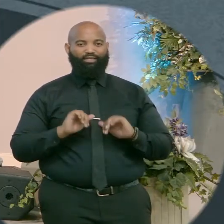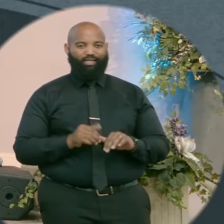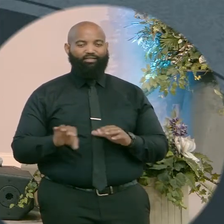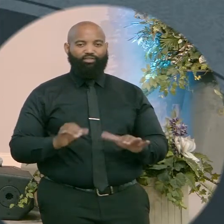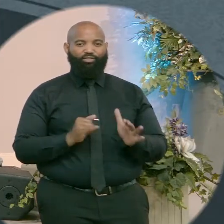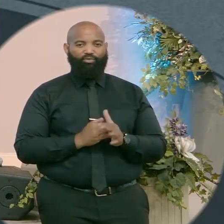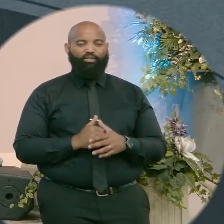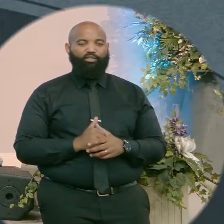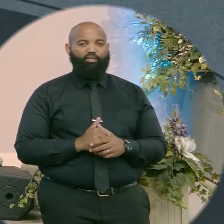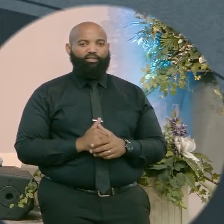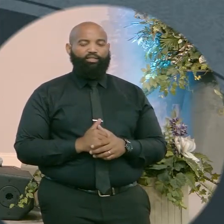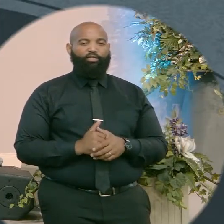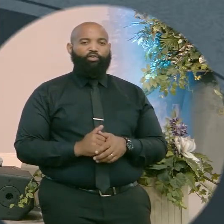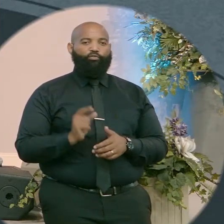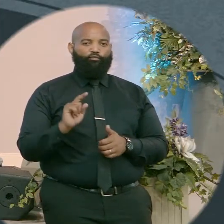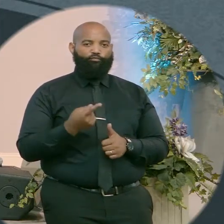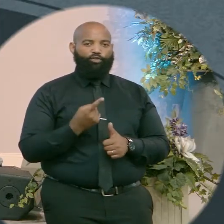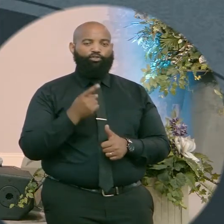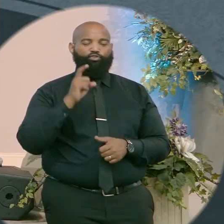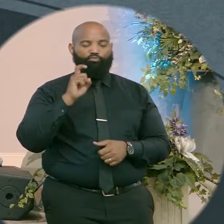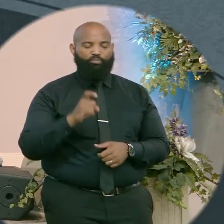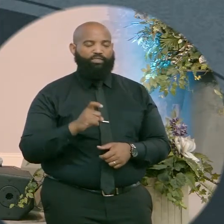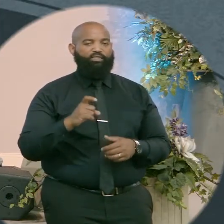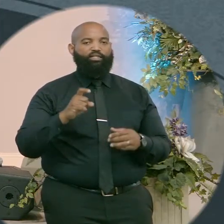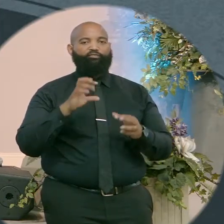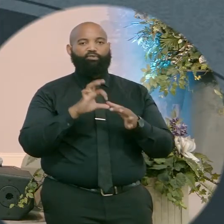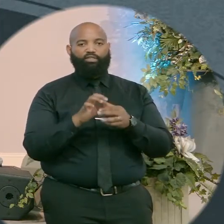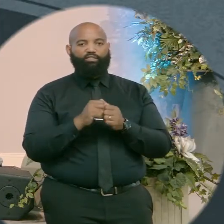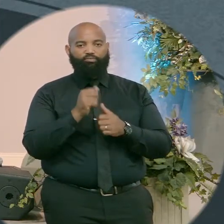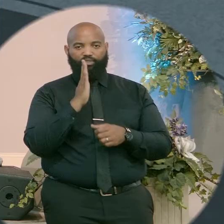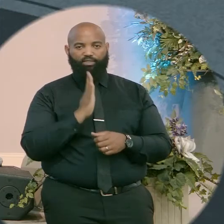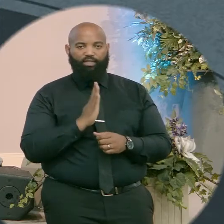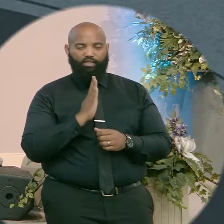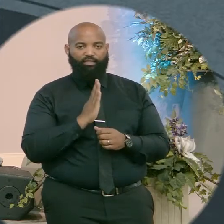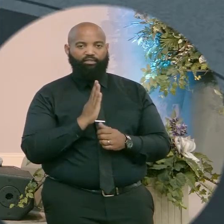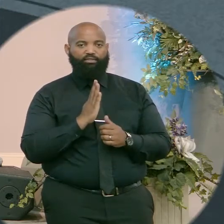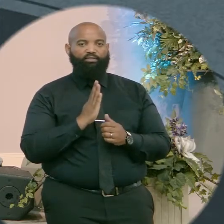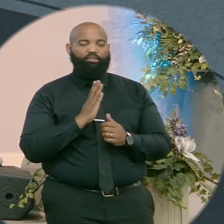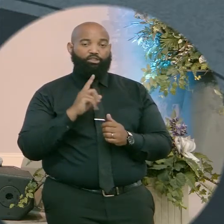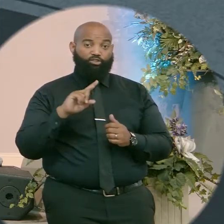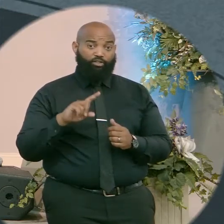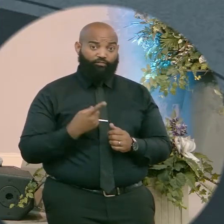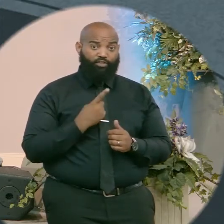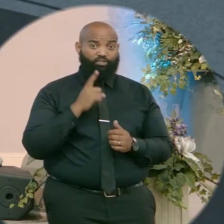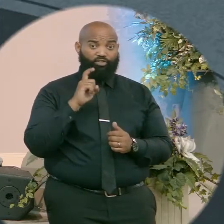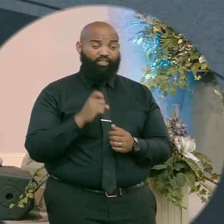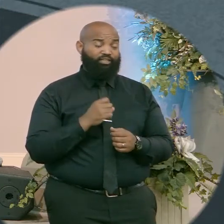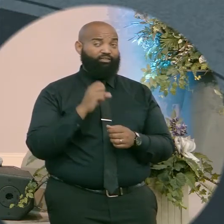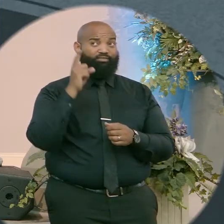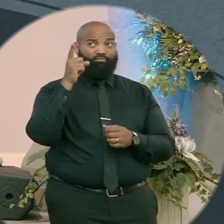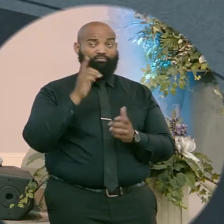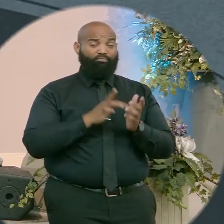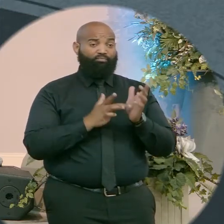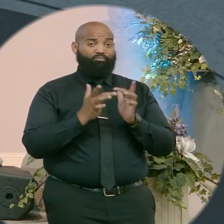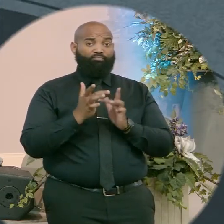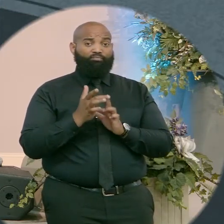don't have a relationship with him, you can't do it in his might and in his power without him. So the first thing is you need him.